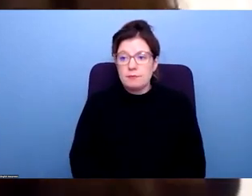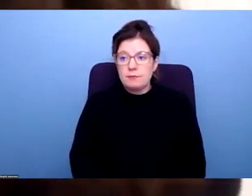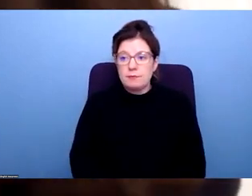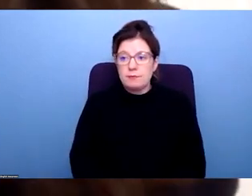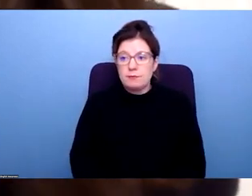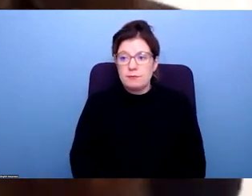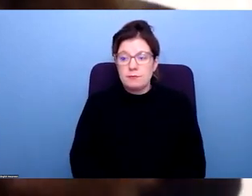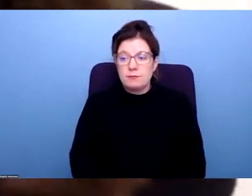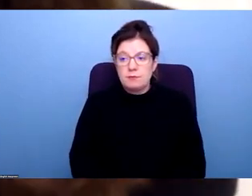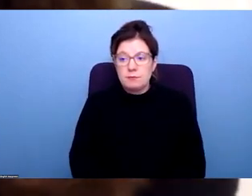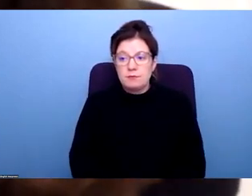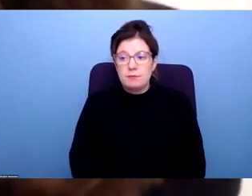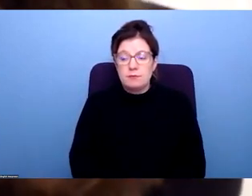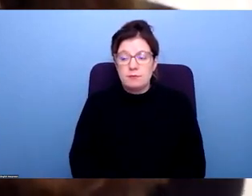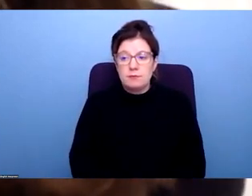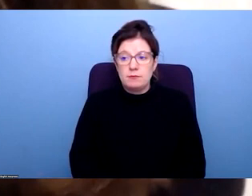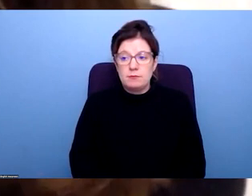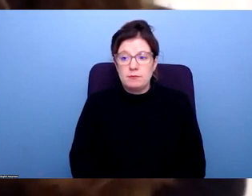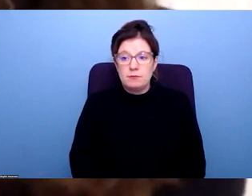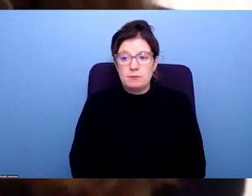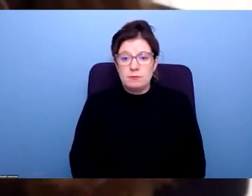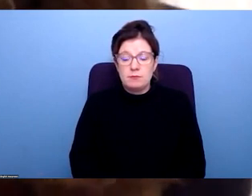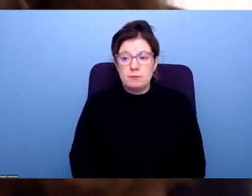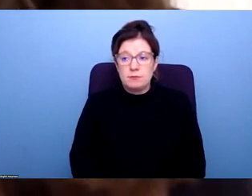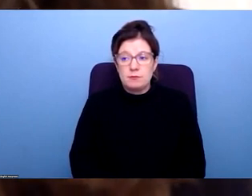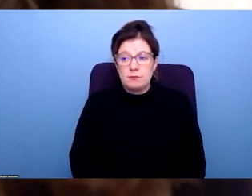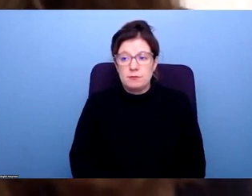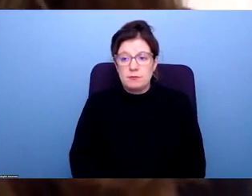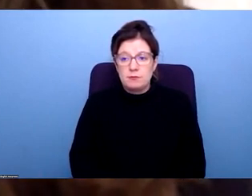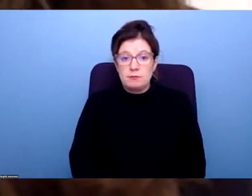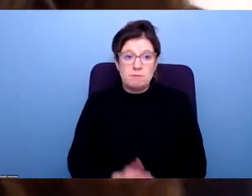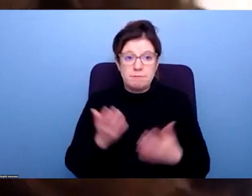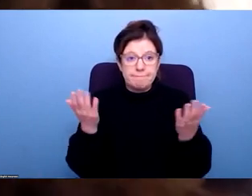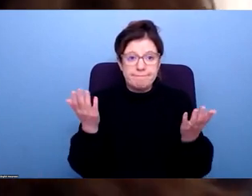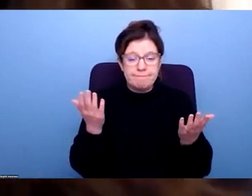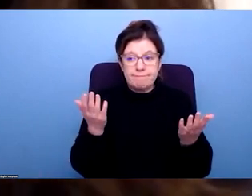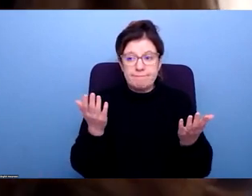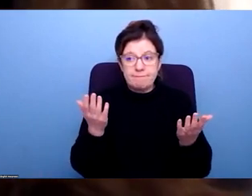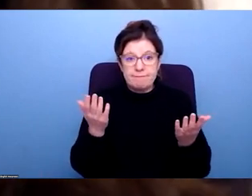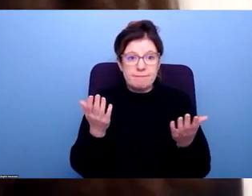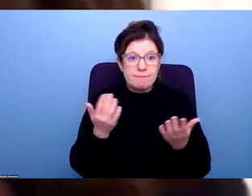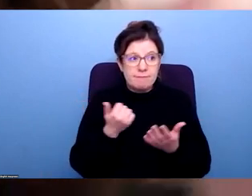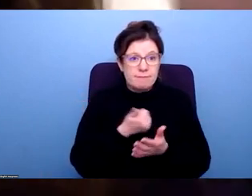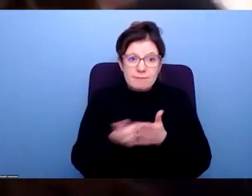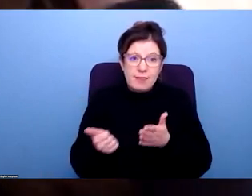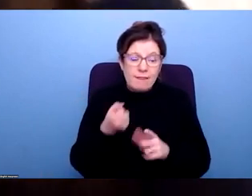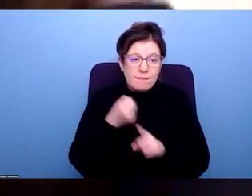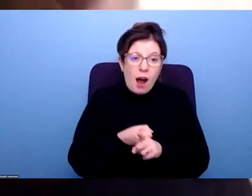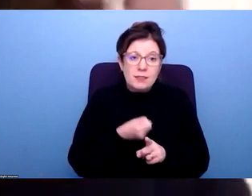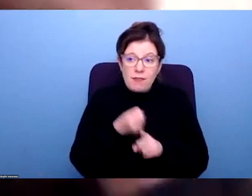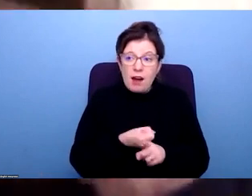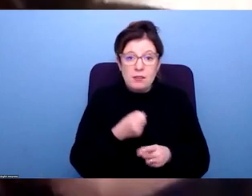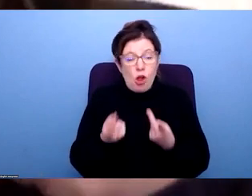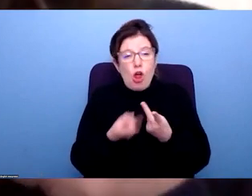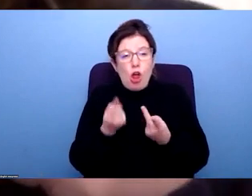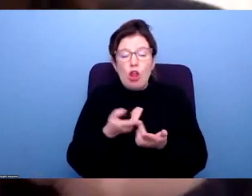else's, you know, we're going to talk about here from the other panellists, but like you said, people have to fight every single step of the way. We just released a